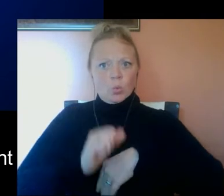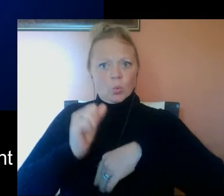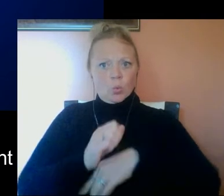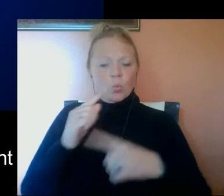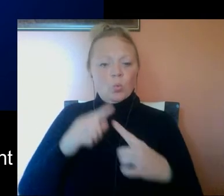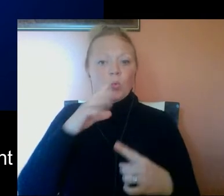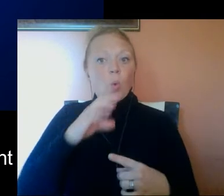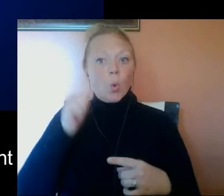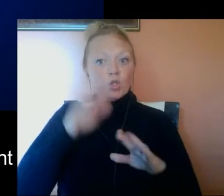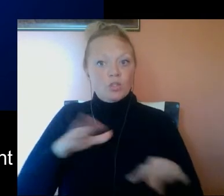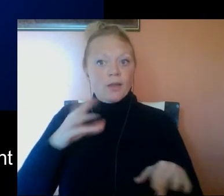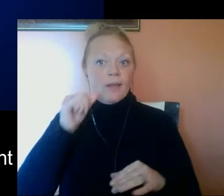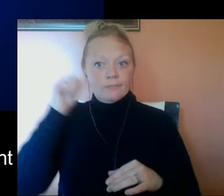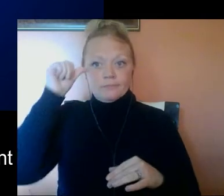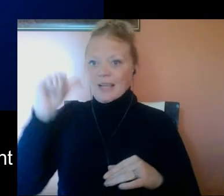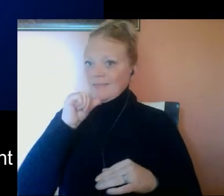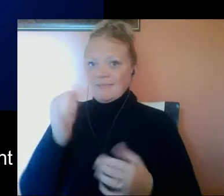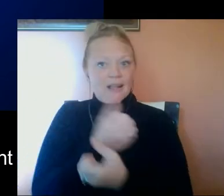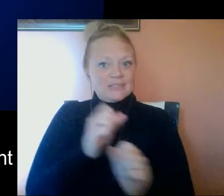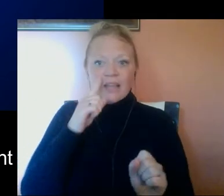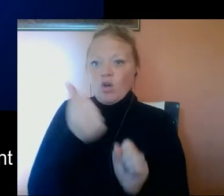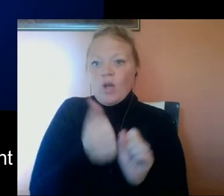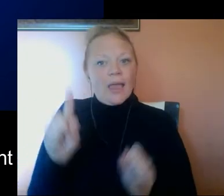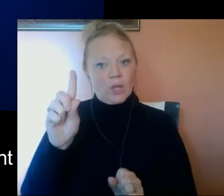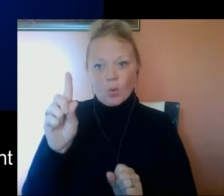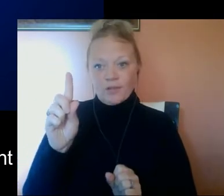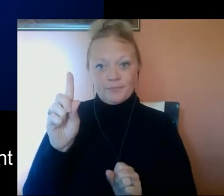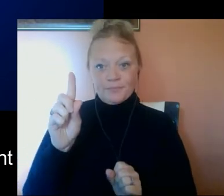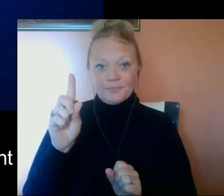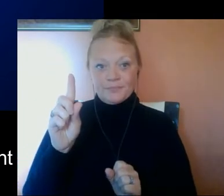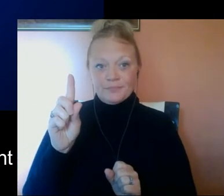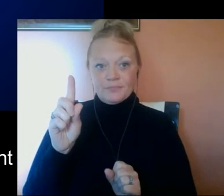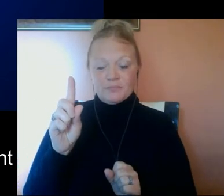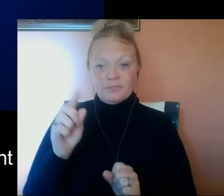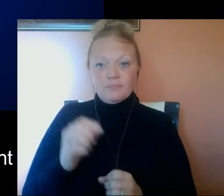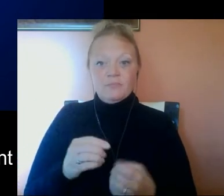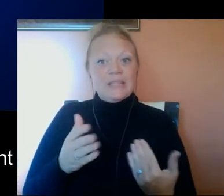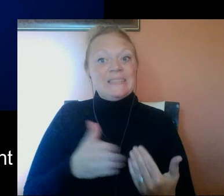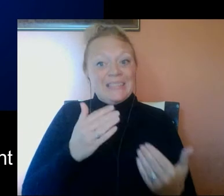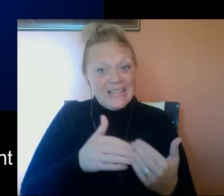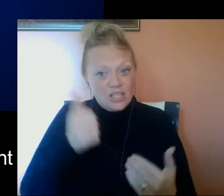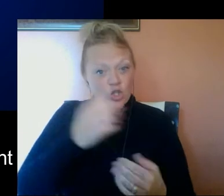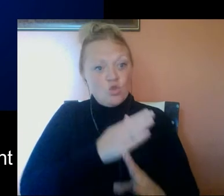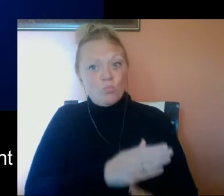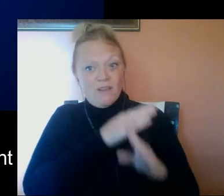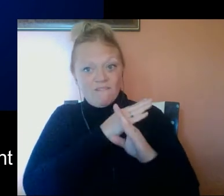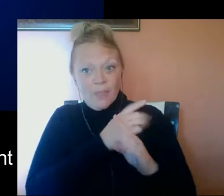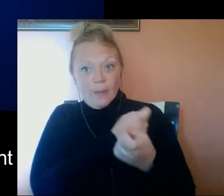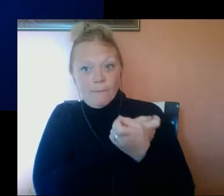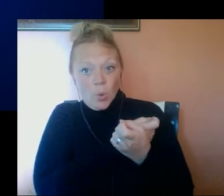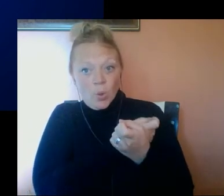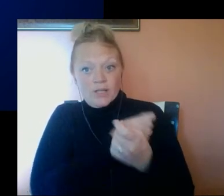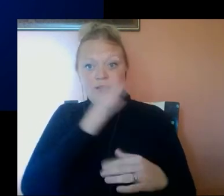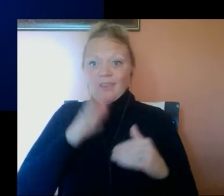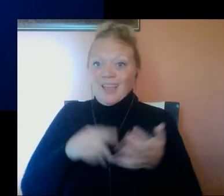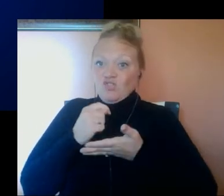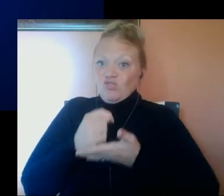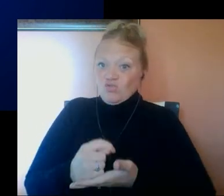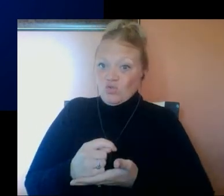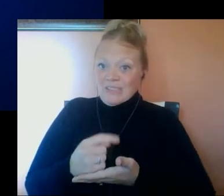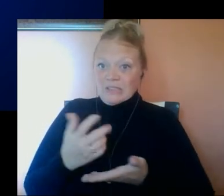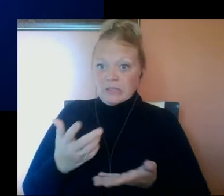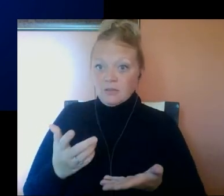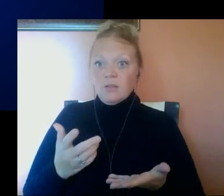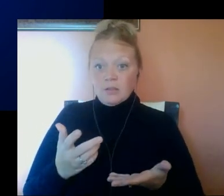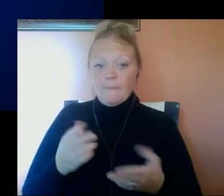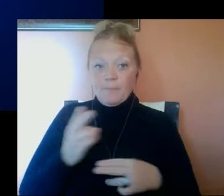to older children and adults. Lead isn't safe for anyone. It is much easier to prevent lead poisoning than to